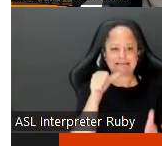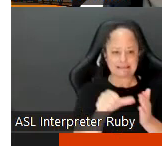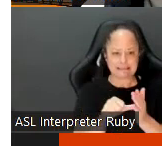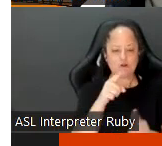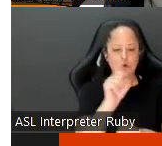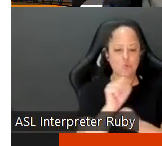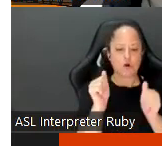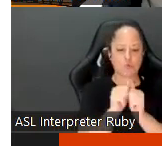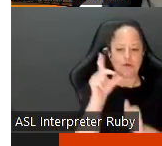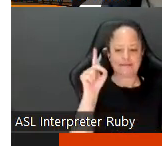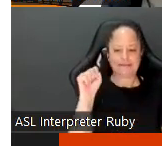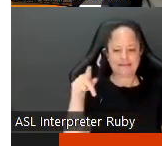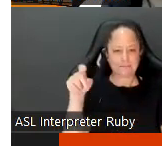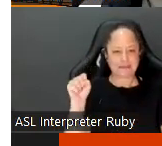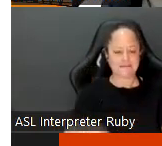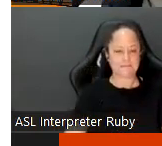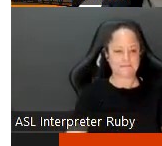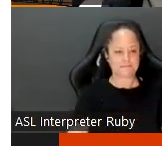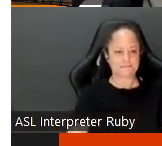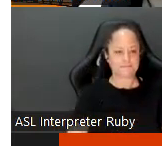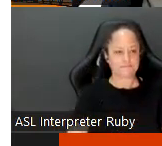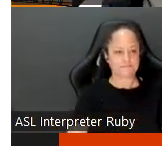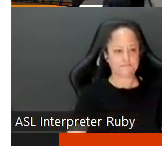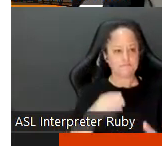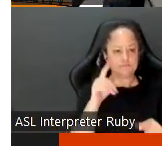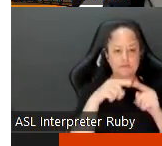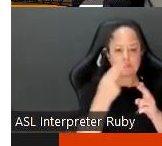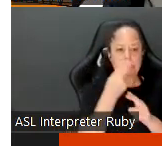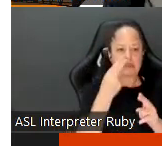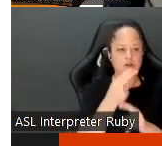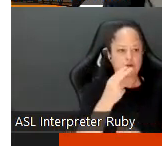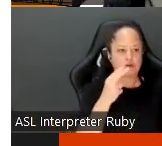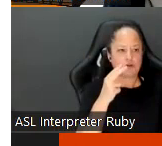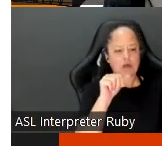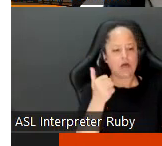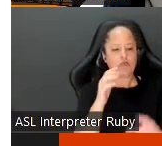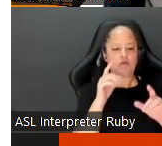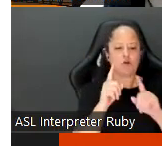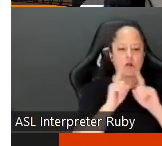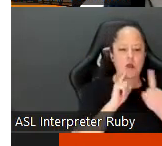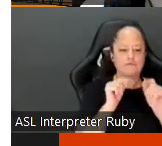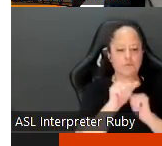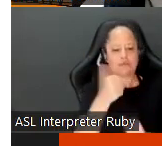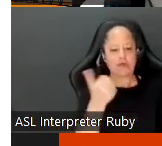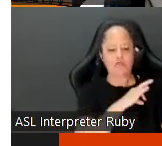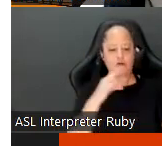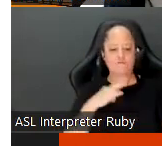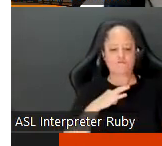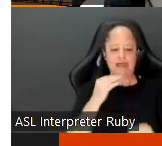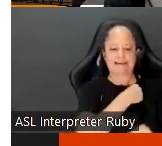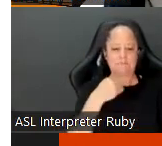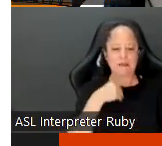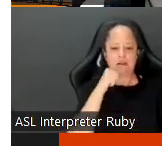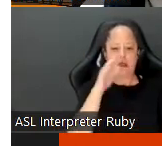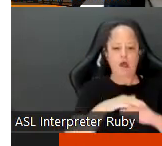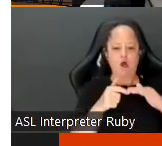would work with dsps okay you may not use an ex parte conversation with other faculty members who are not on the review team for less than